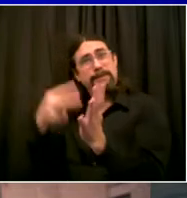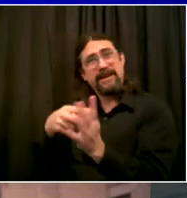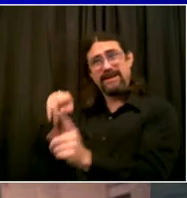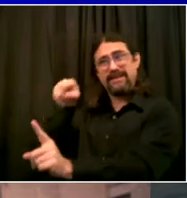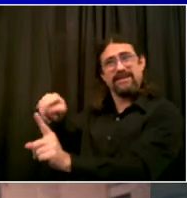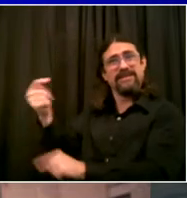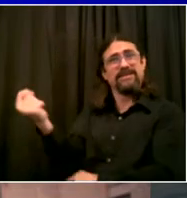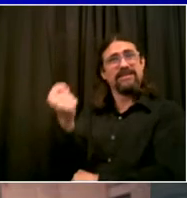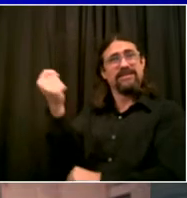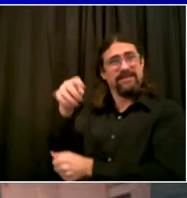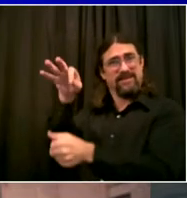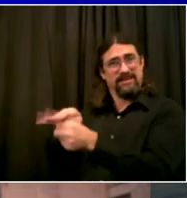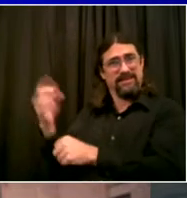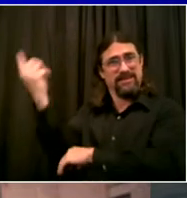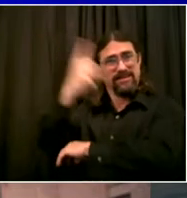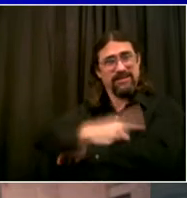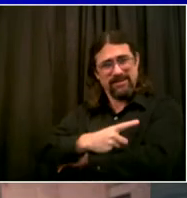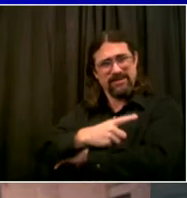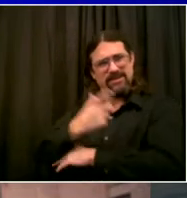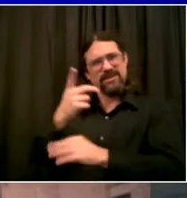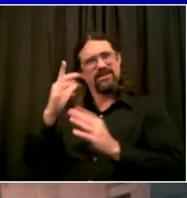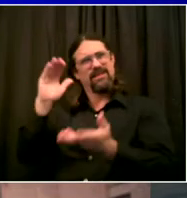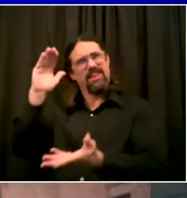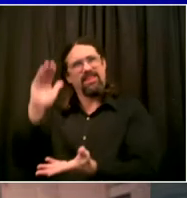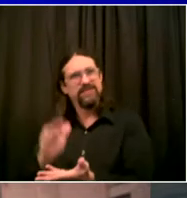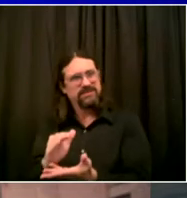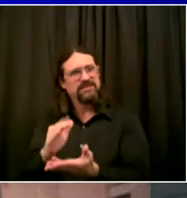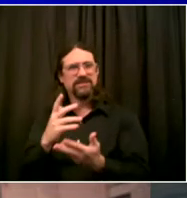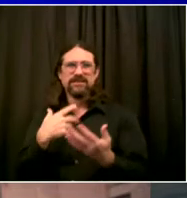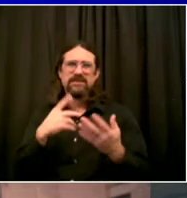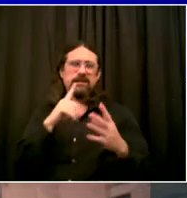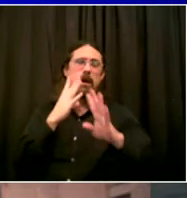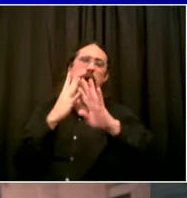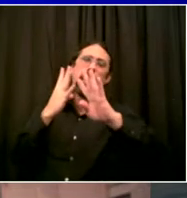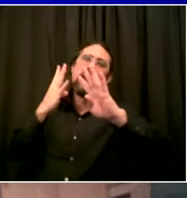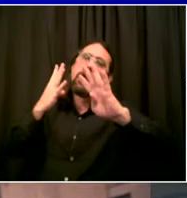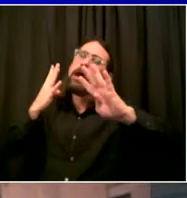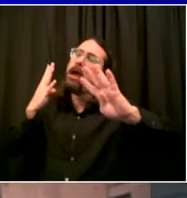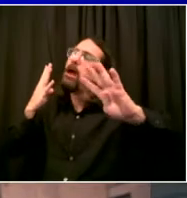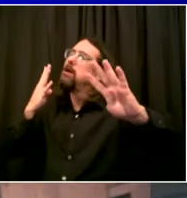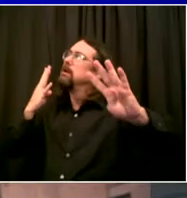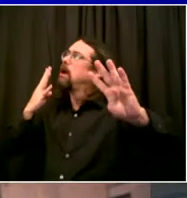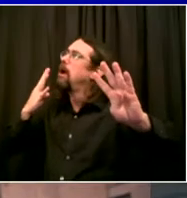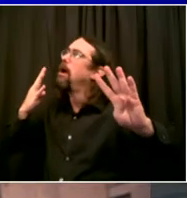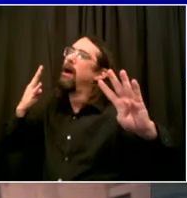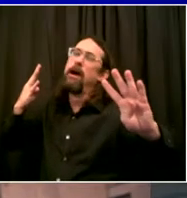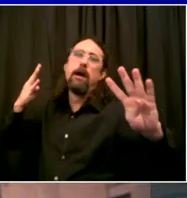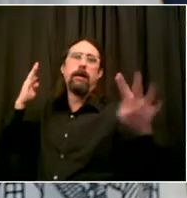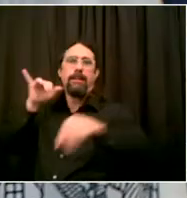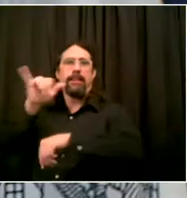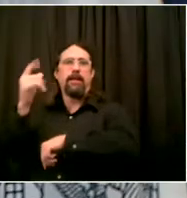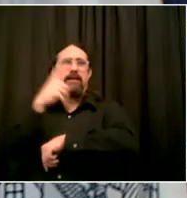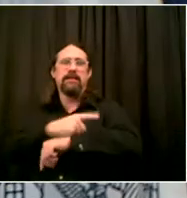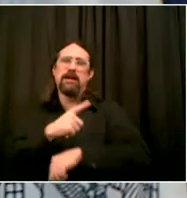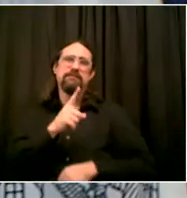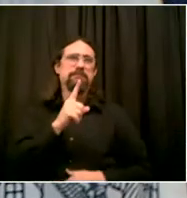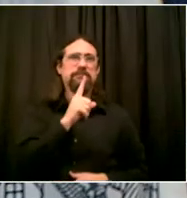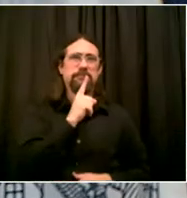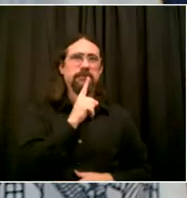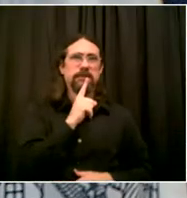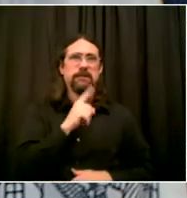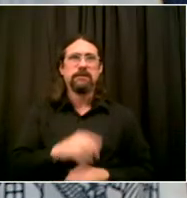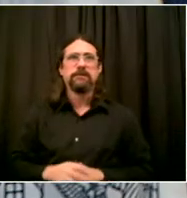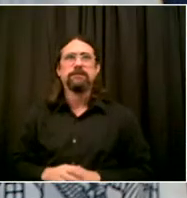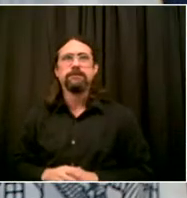But let's face it. The fundamental problem is the Board of Elections. I wish that the city of New York had direct control over the board. We do not.